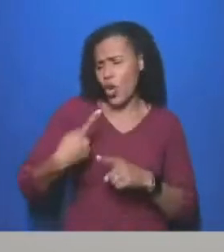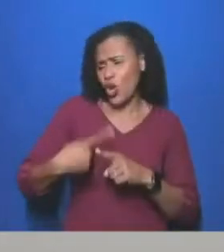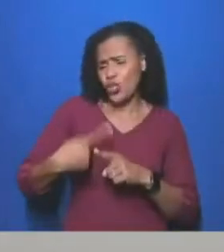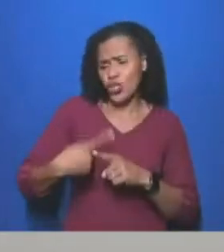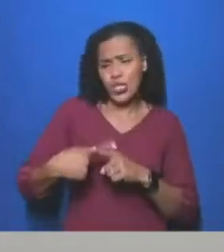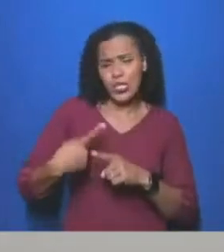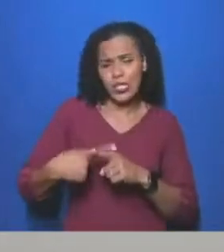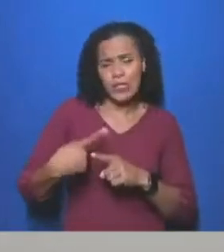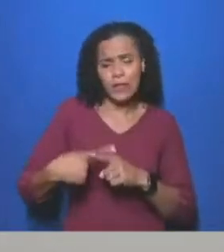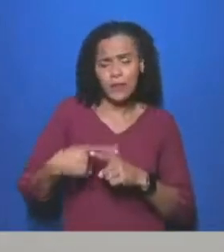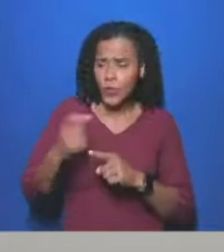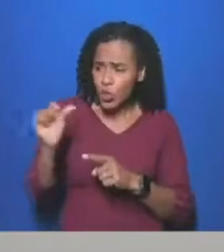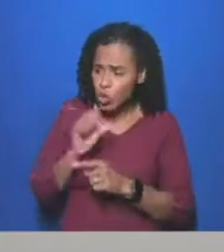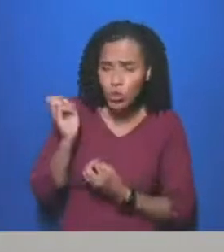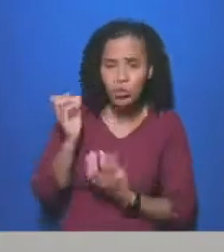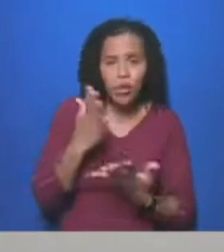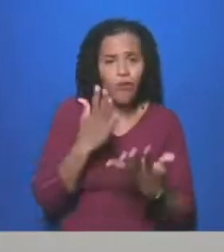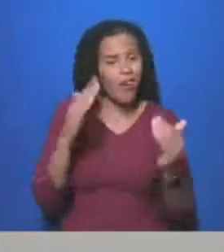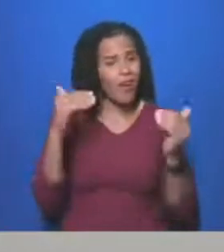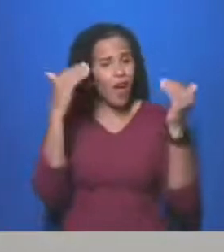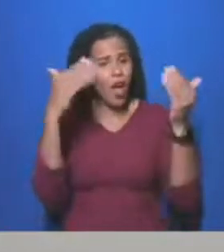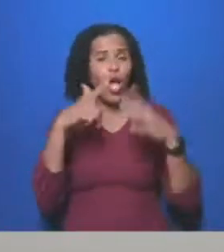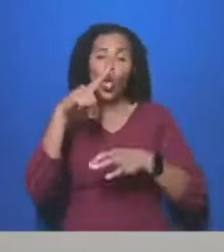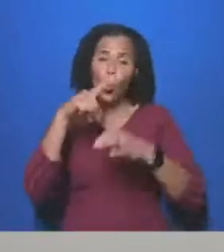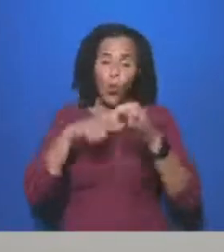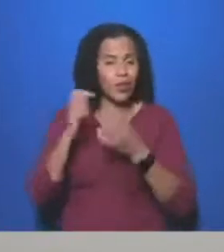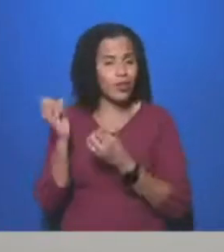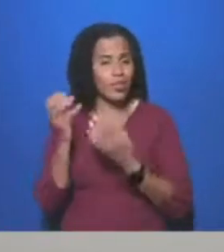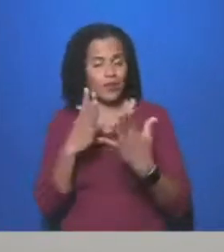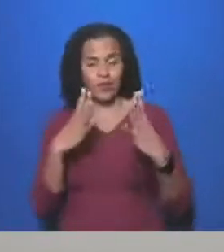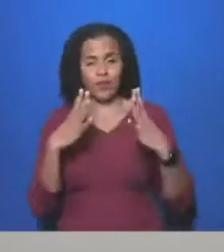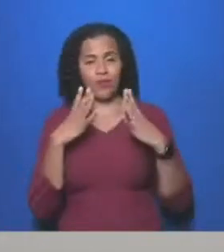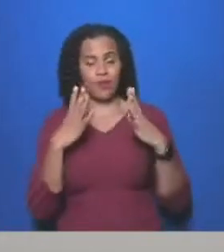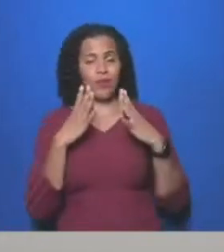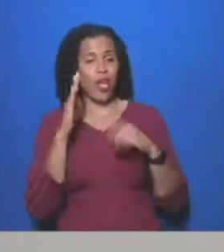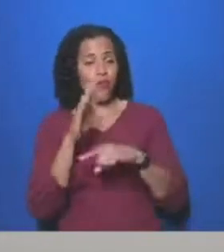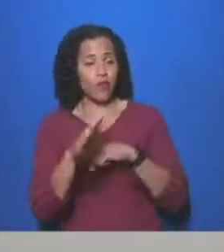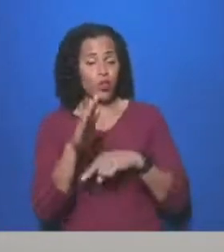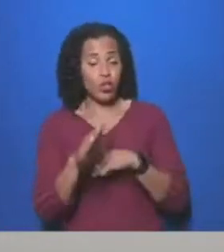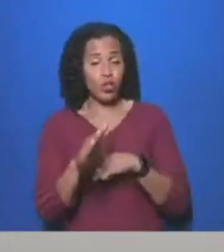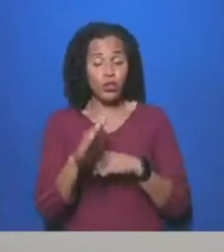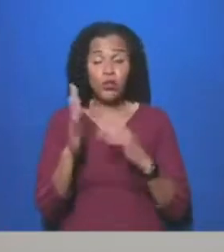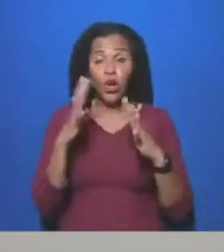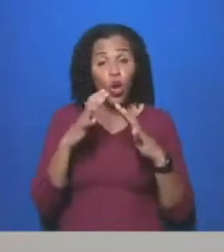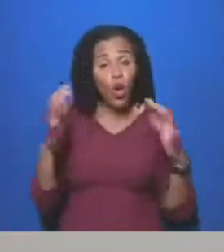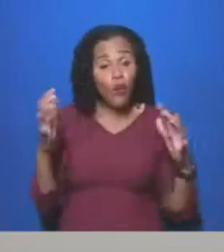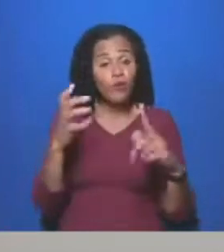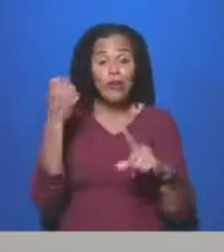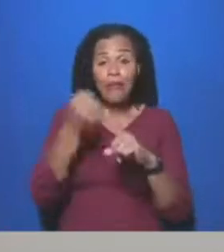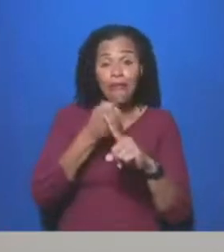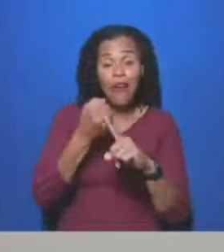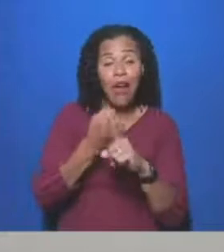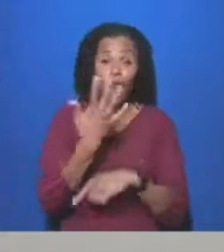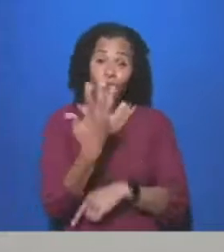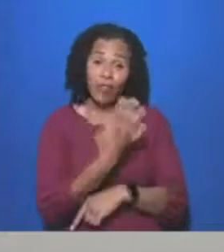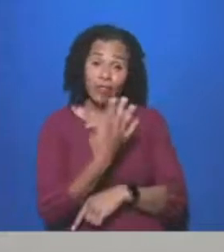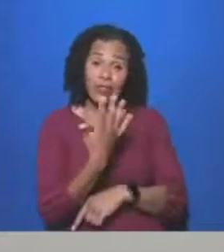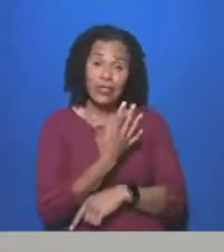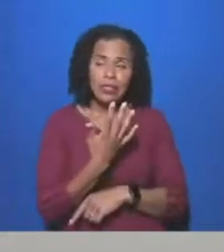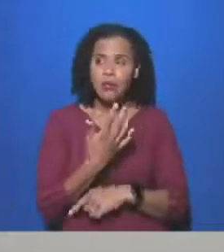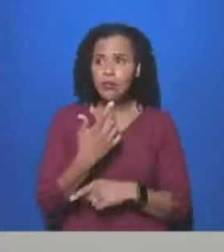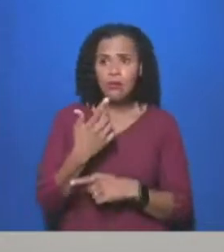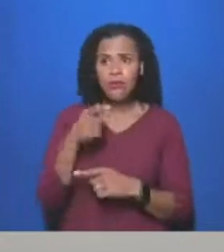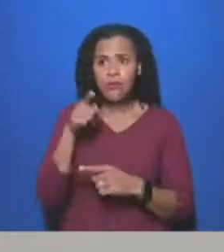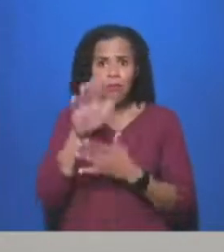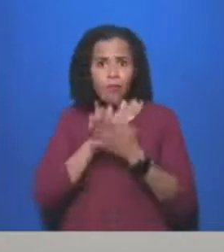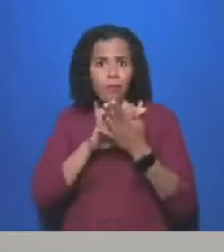to provide high-quality services fit for the future. Conference, a fight for £15 is a fight for us, our loved ones, and for